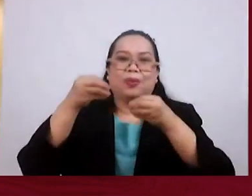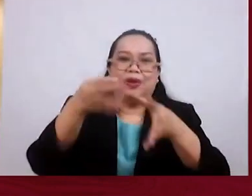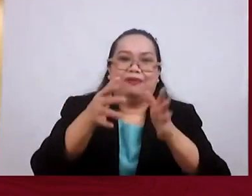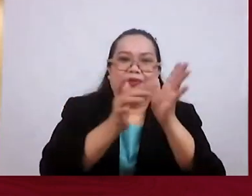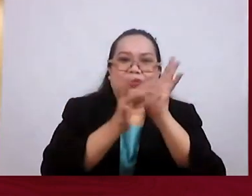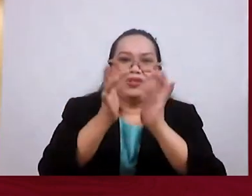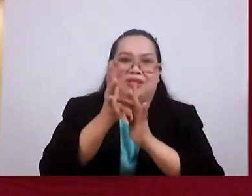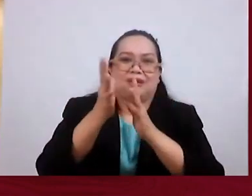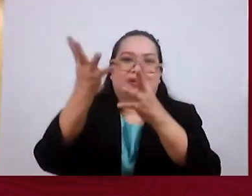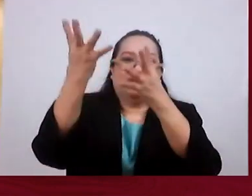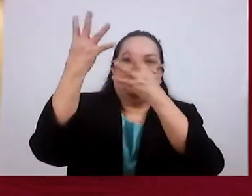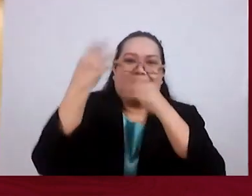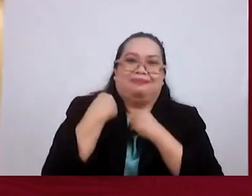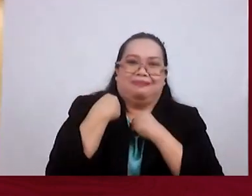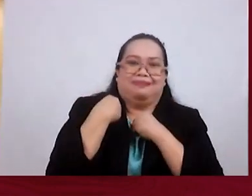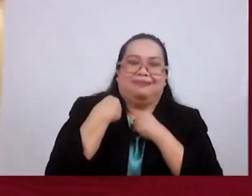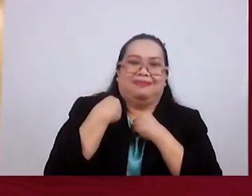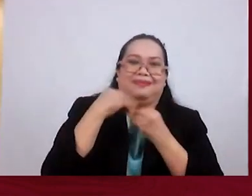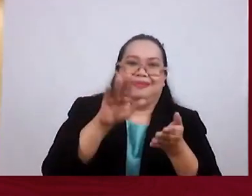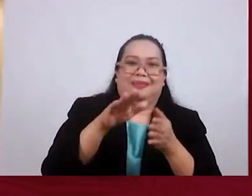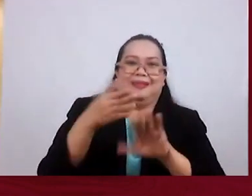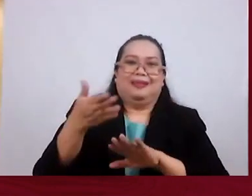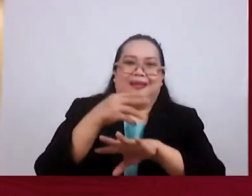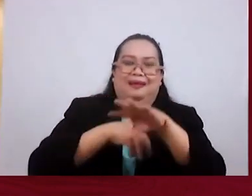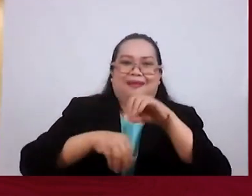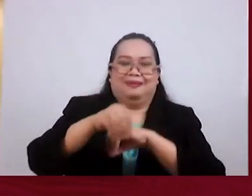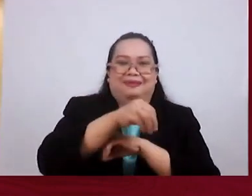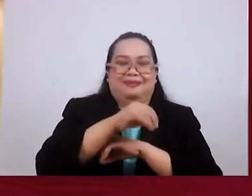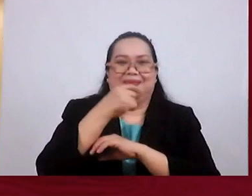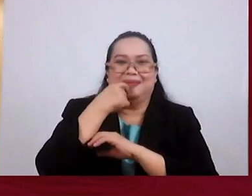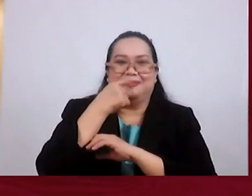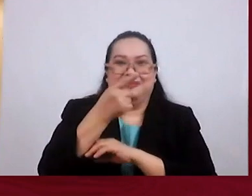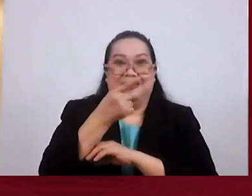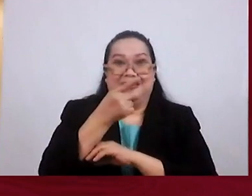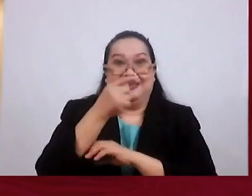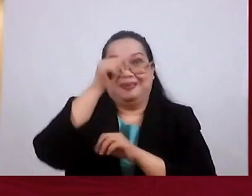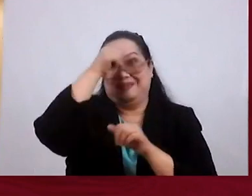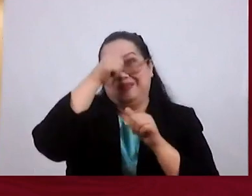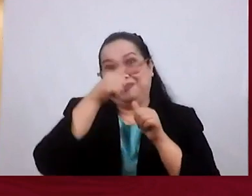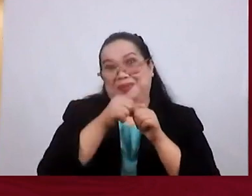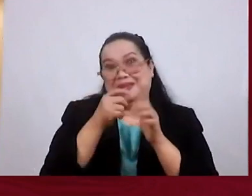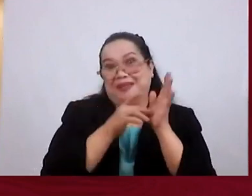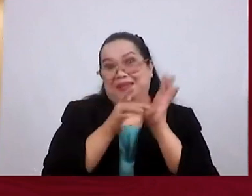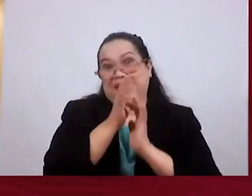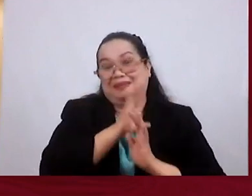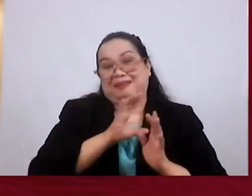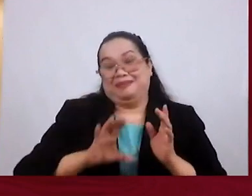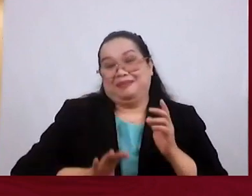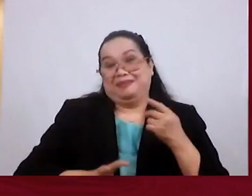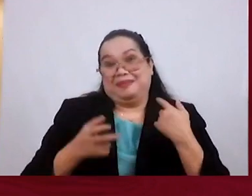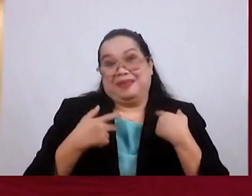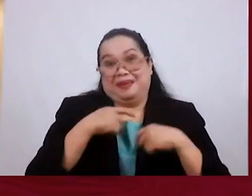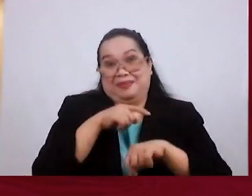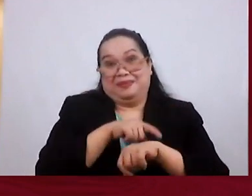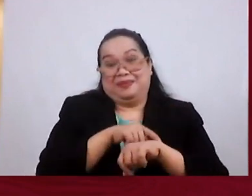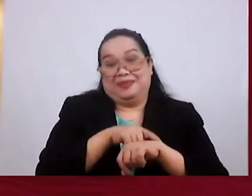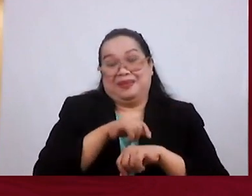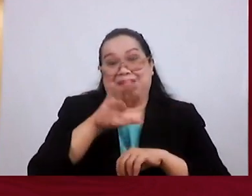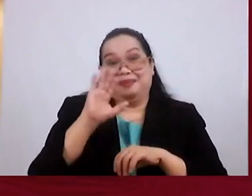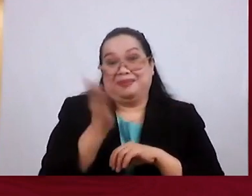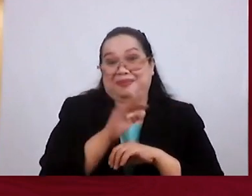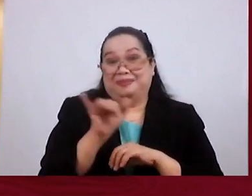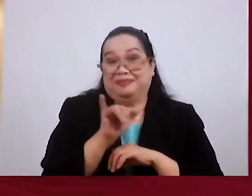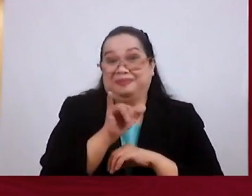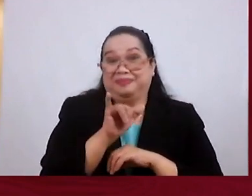I remember the Song in Christ alone Did you know That there was a time That became very